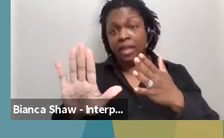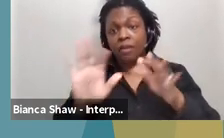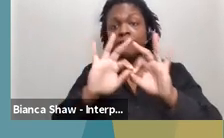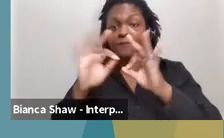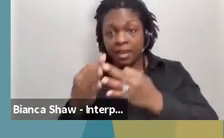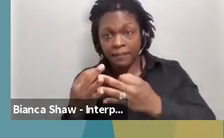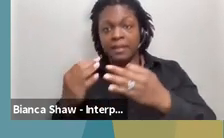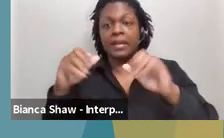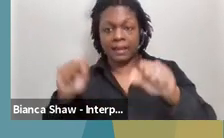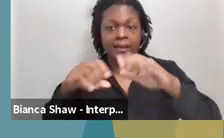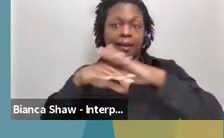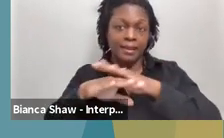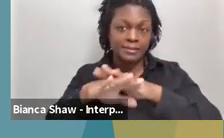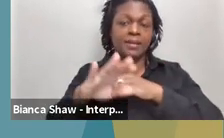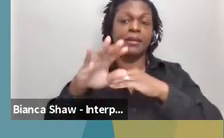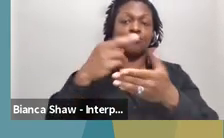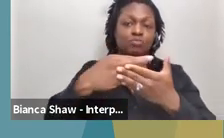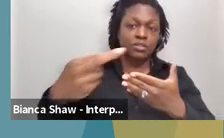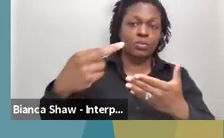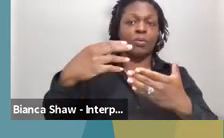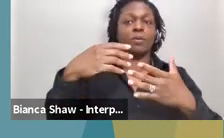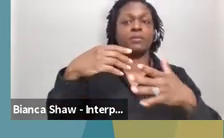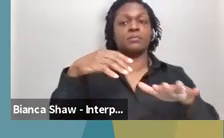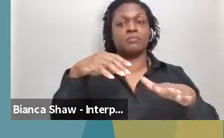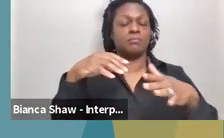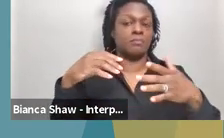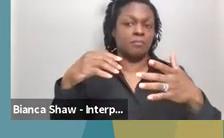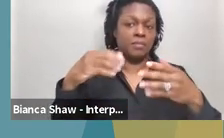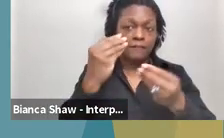resource and referral services during the pandemic and beyond.